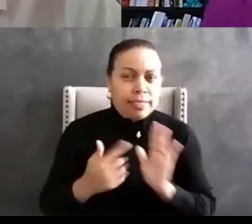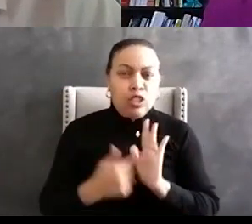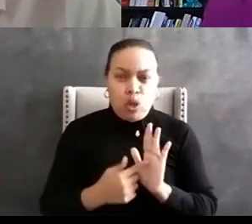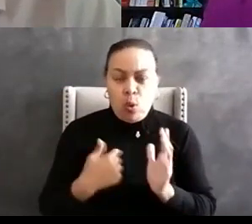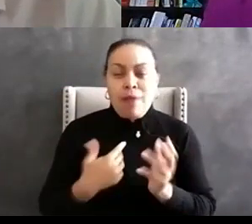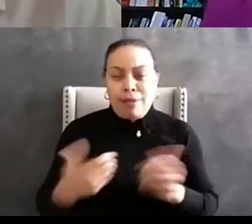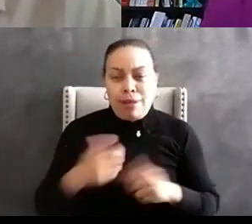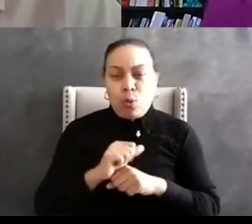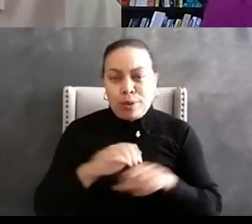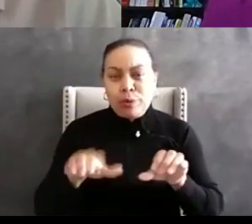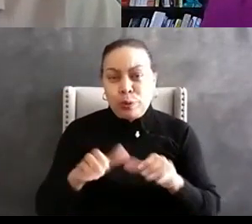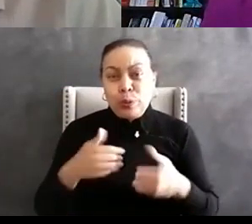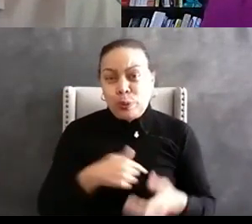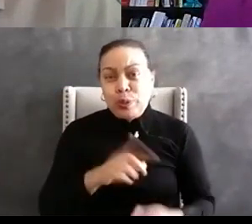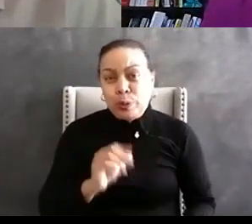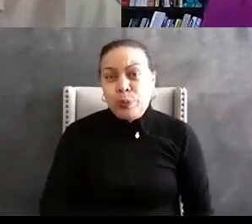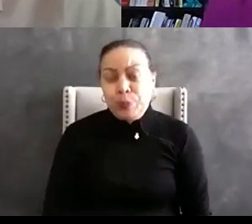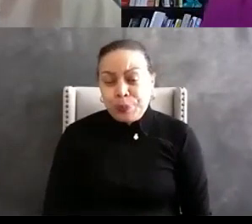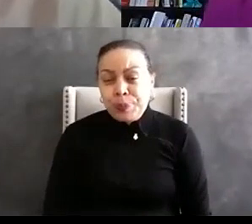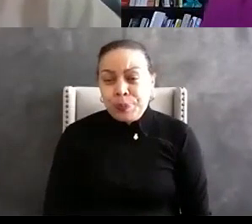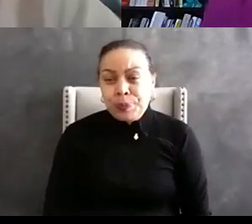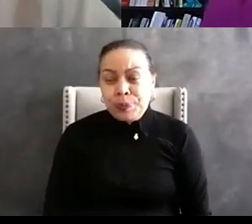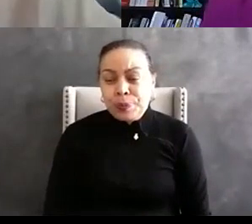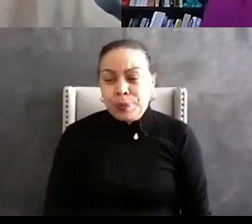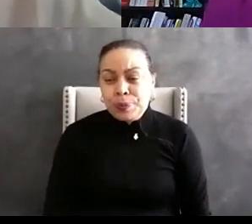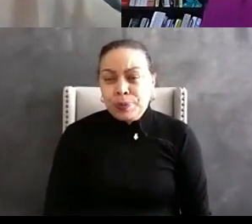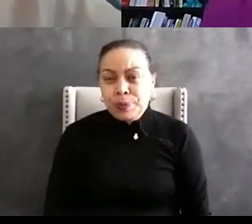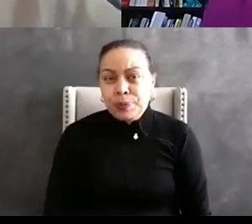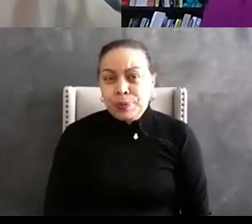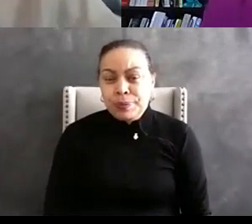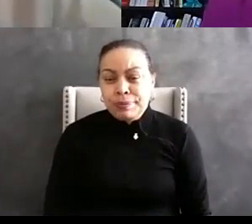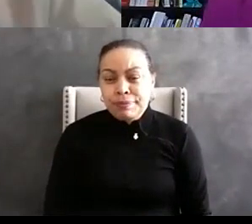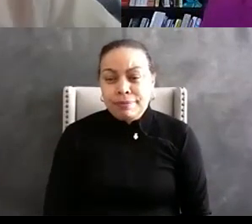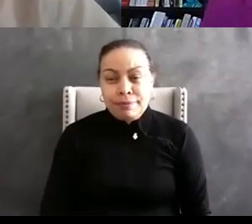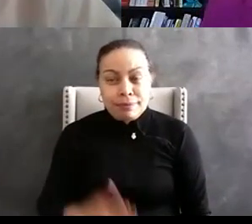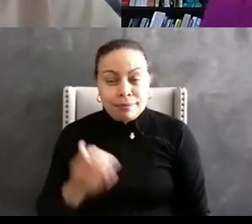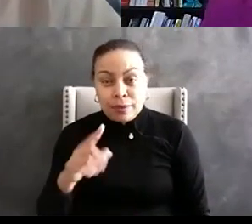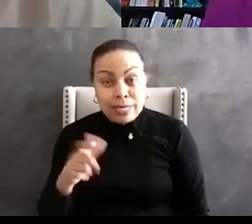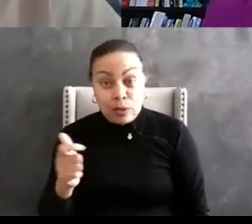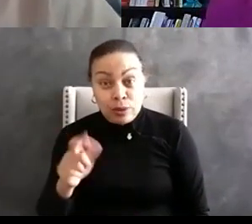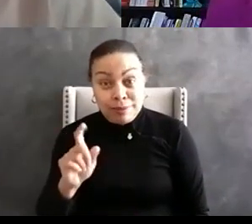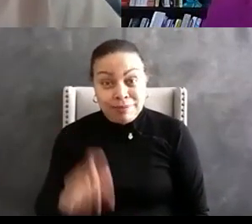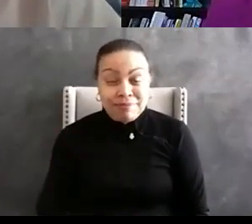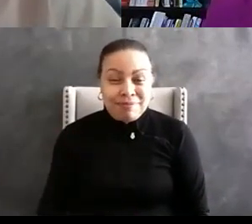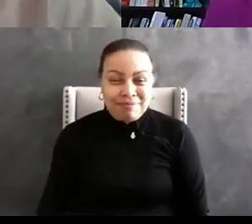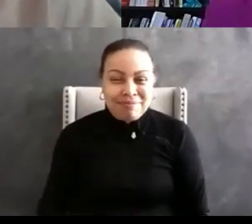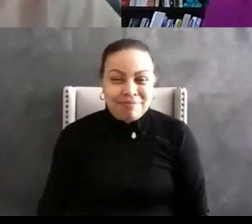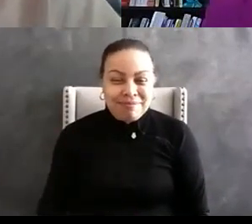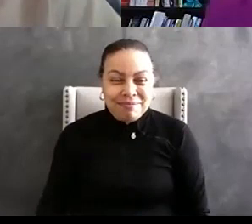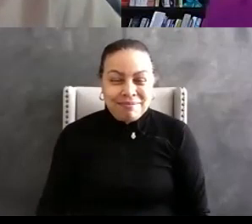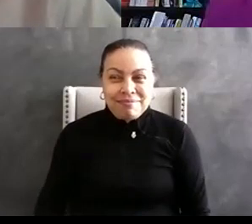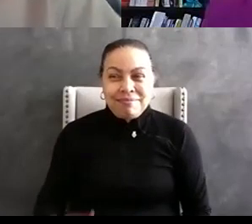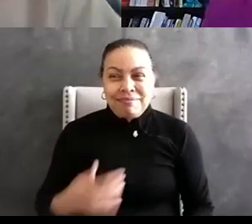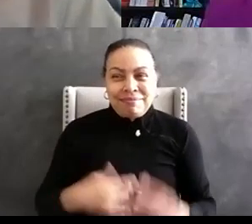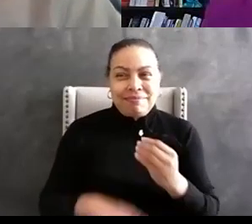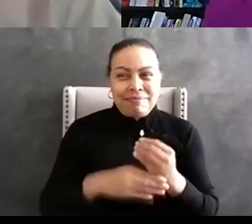work to do thank you sir anybody else want to chime in on that one I would just add to that and just say also keep in